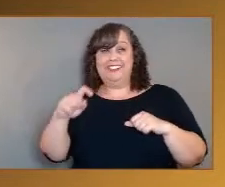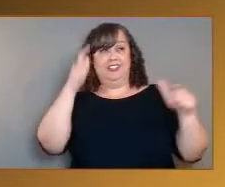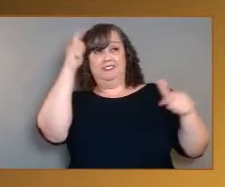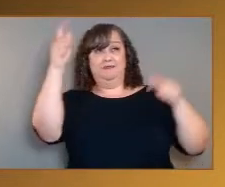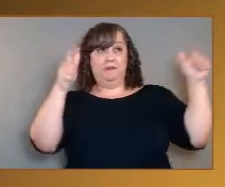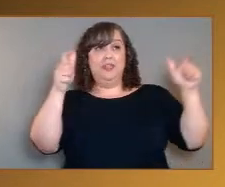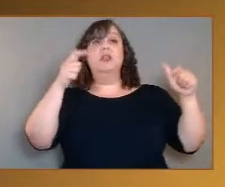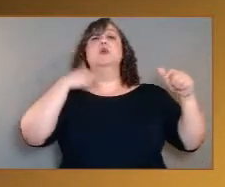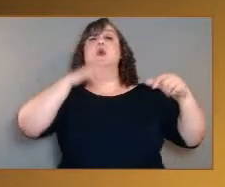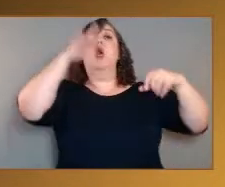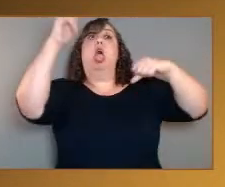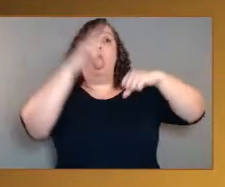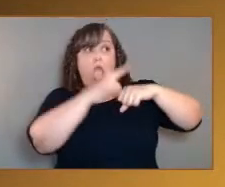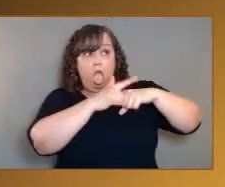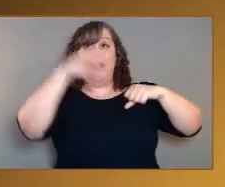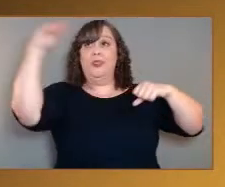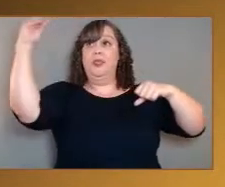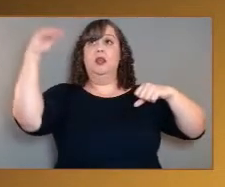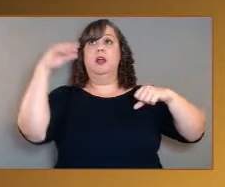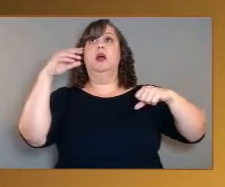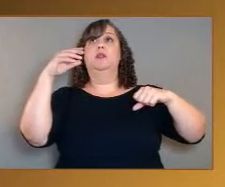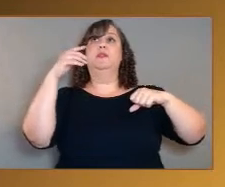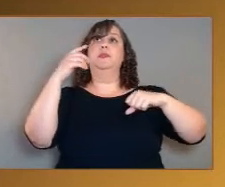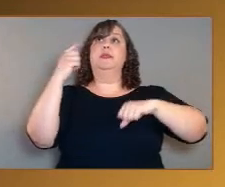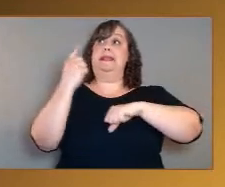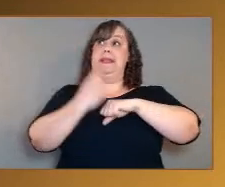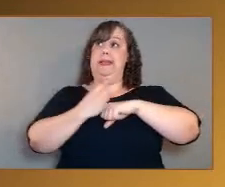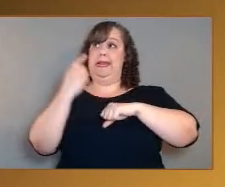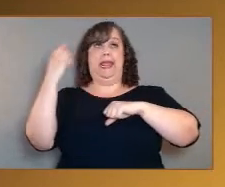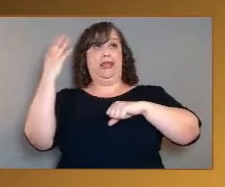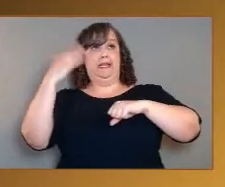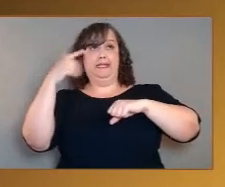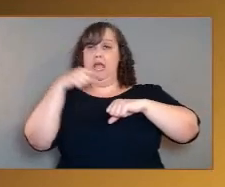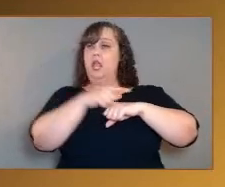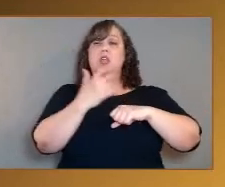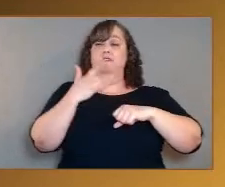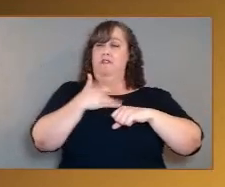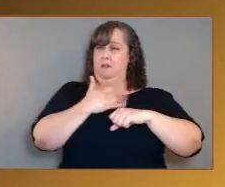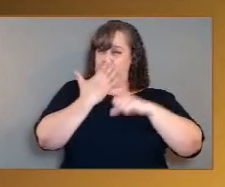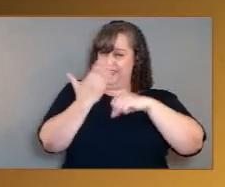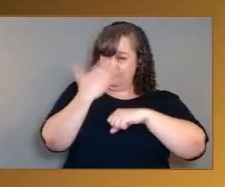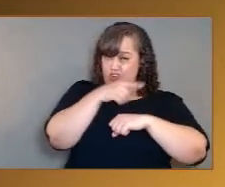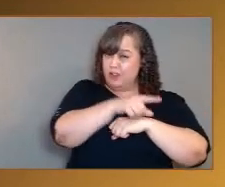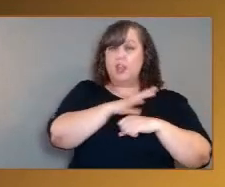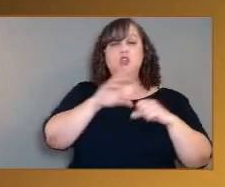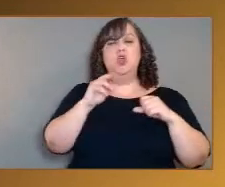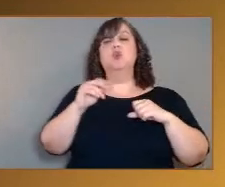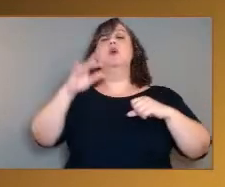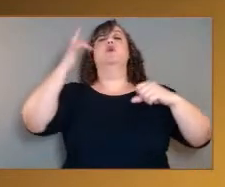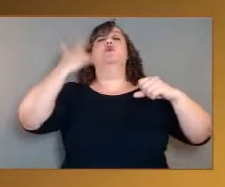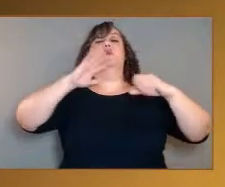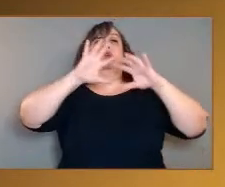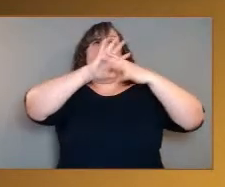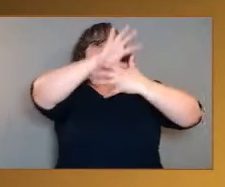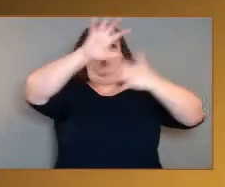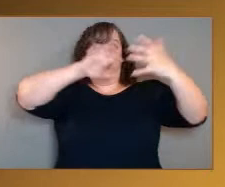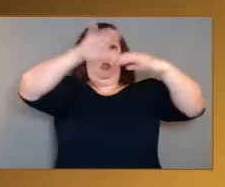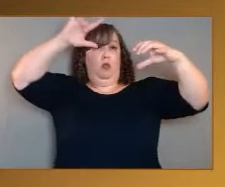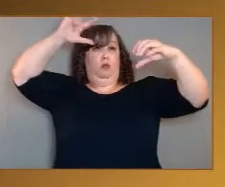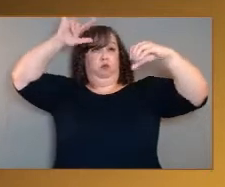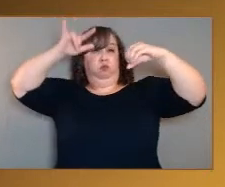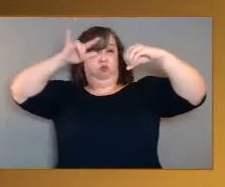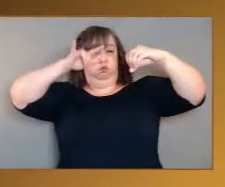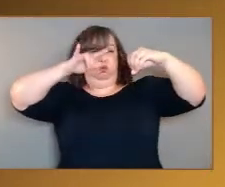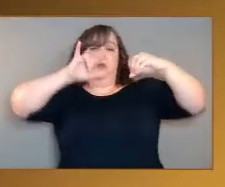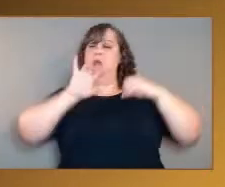ination. You might think it's dark on the day side of Venus, but it's not. And as our probe comes through the clouds, roughly at maybe 90,000 feet, we'll